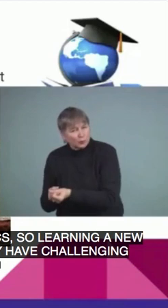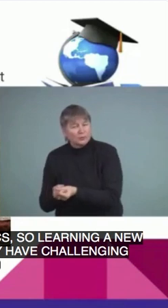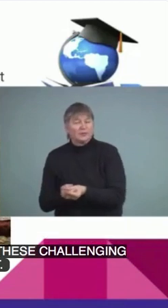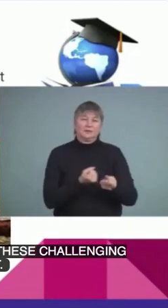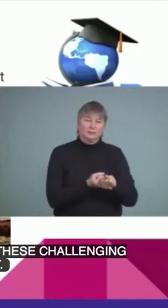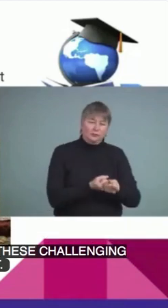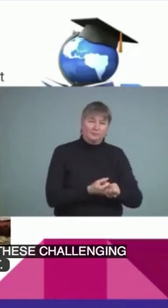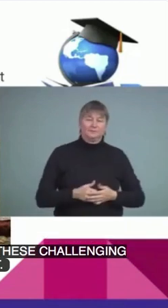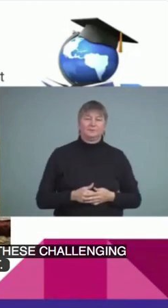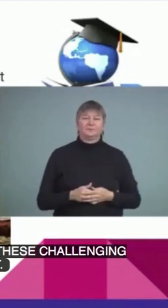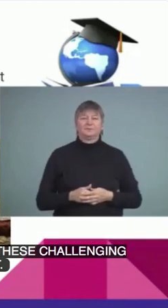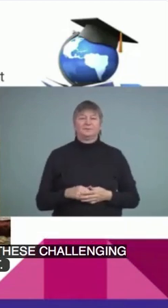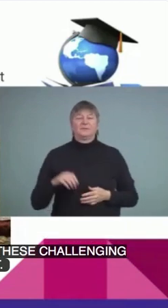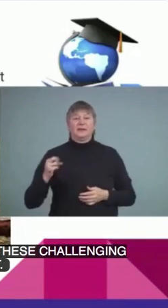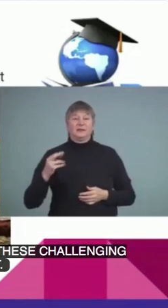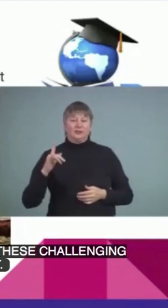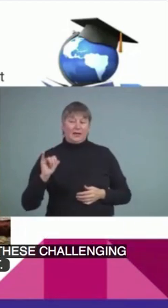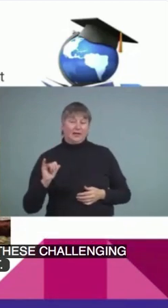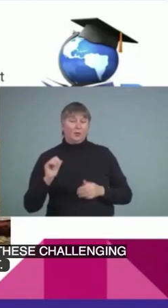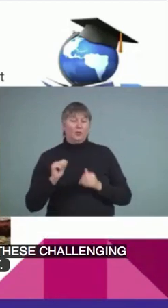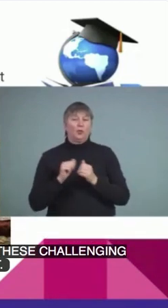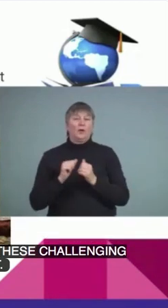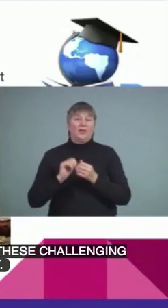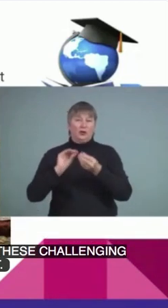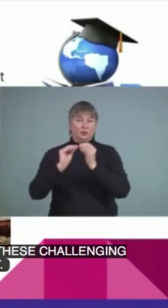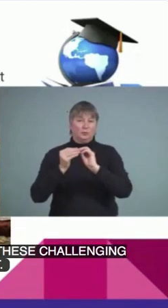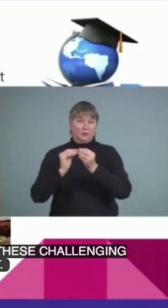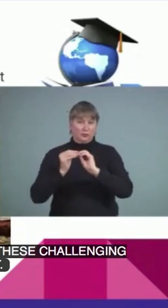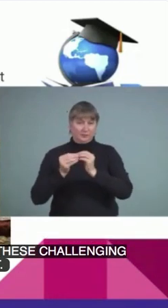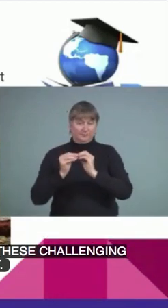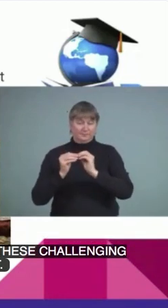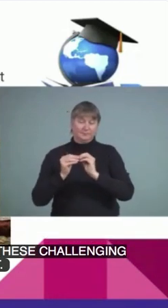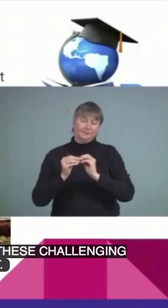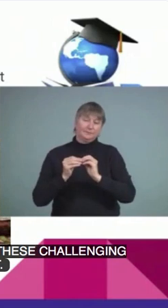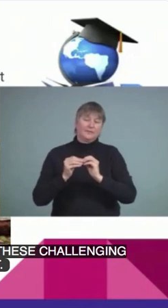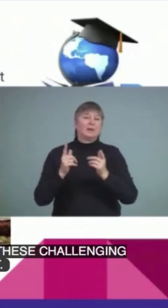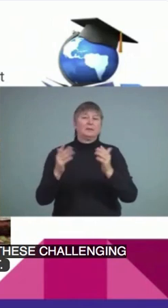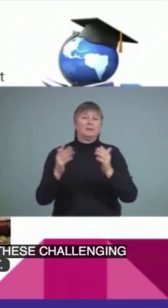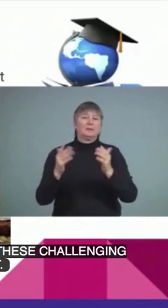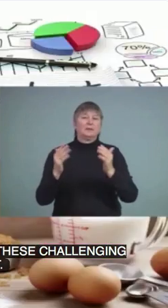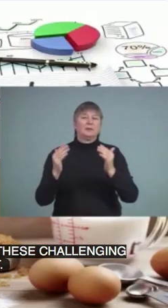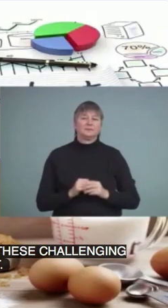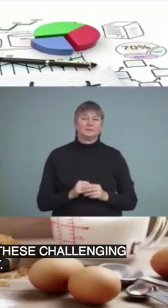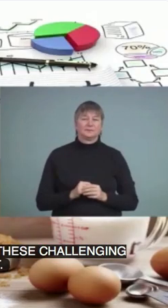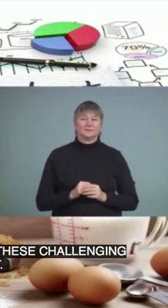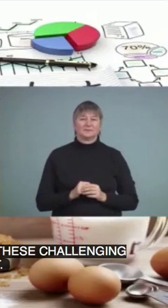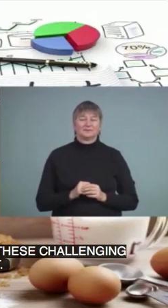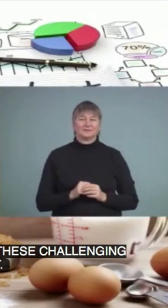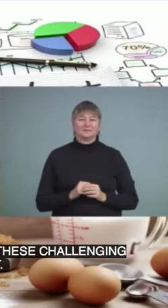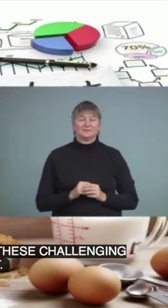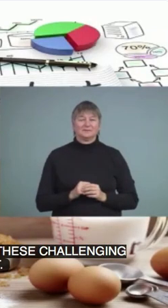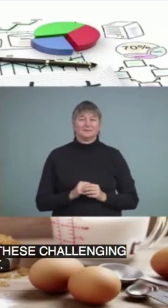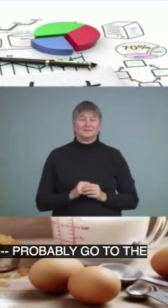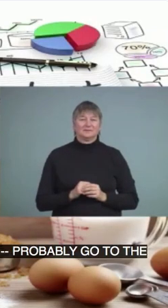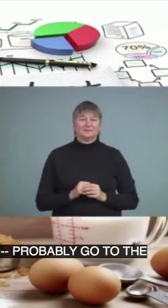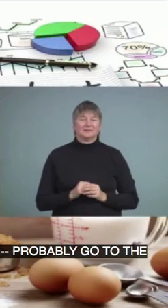So, with numeracy, I like to refer to probably go to the next slide. I like to think about Dr.